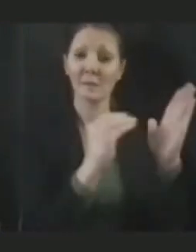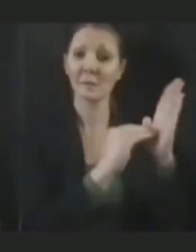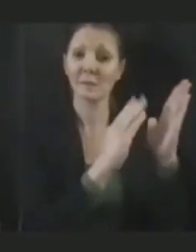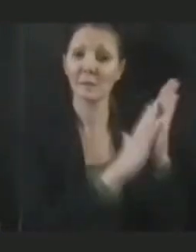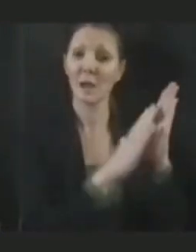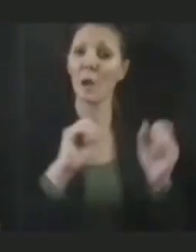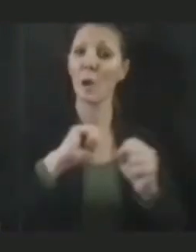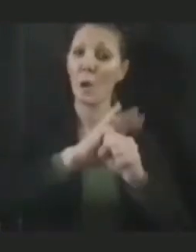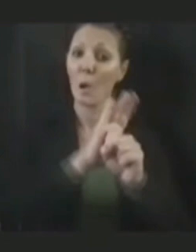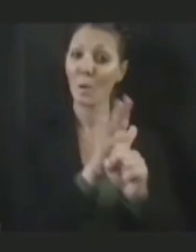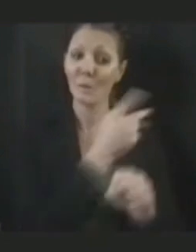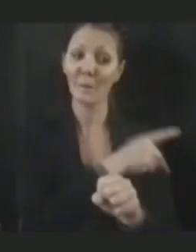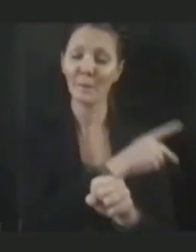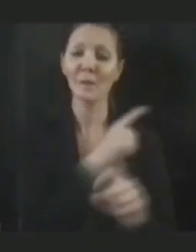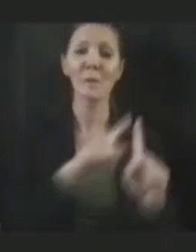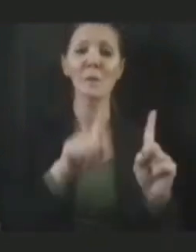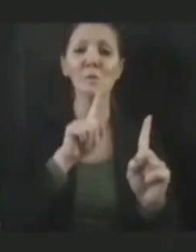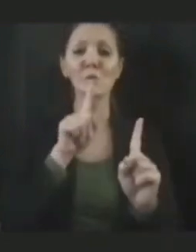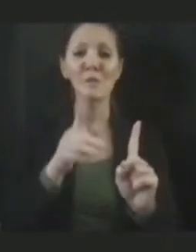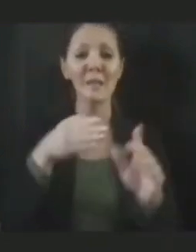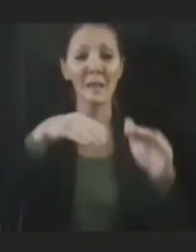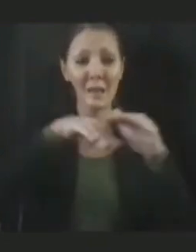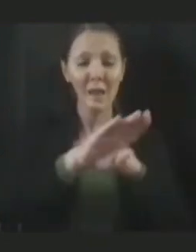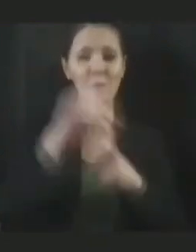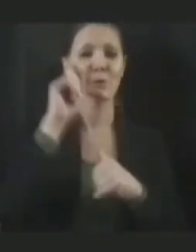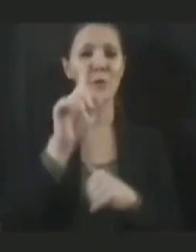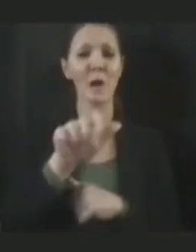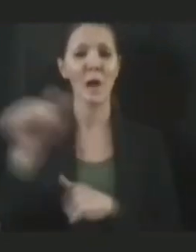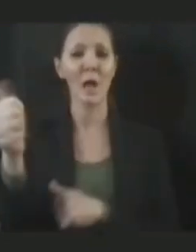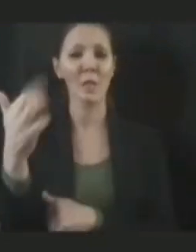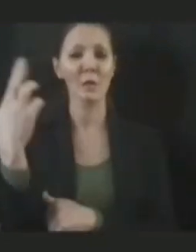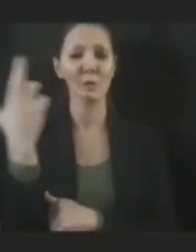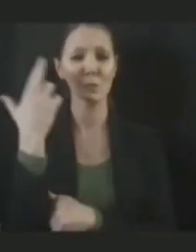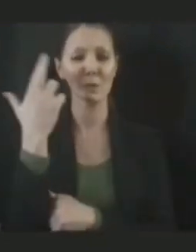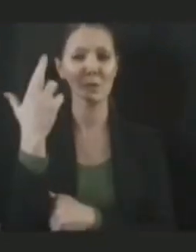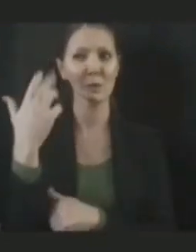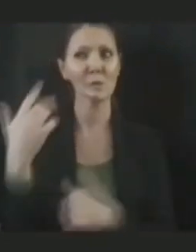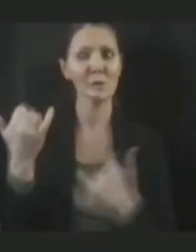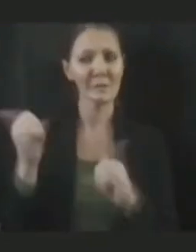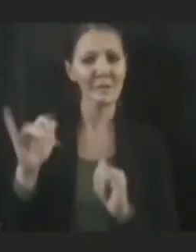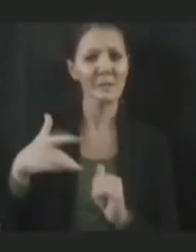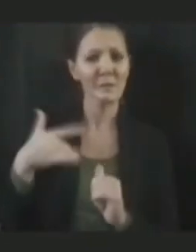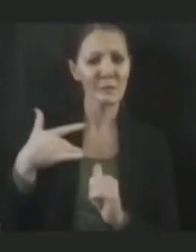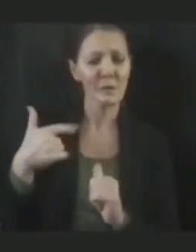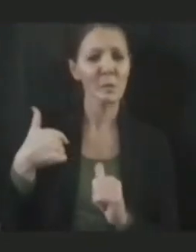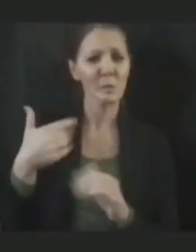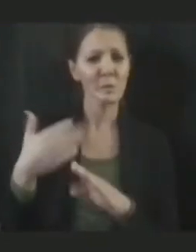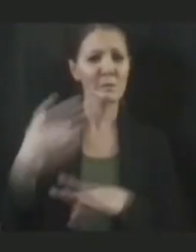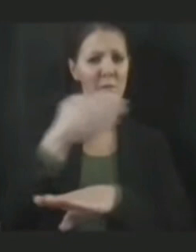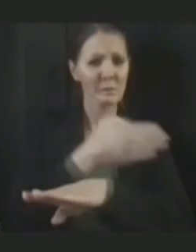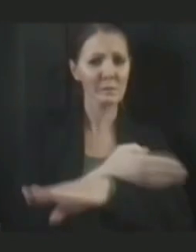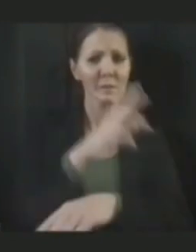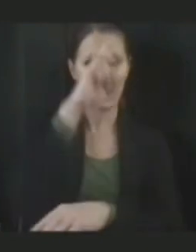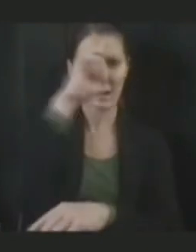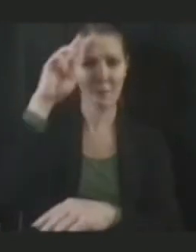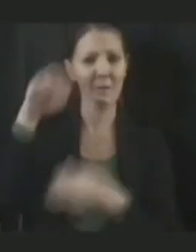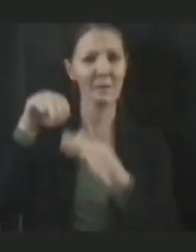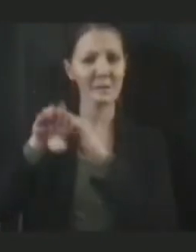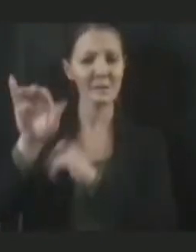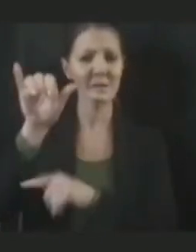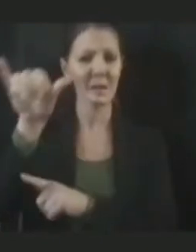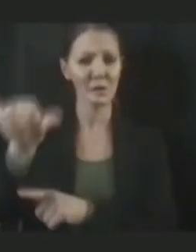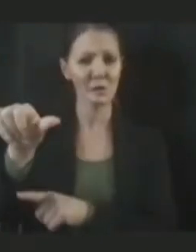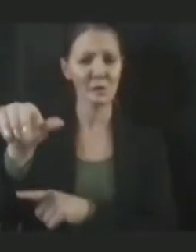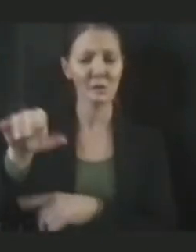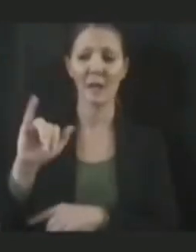for other reasons. So I still like to think that in hospitalizations, we're doing relatively well. ICUs, we still have a pretty good